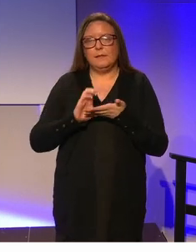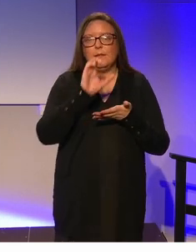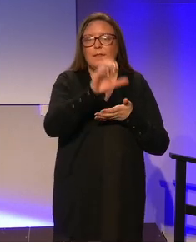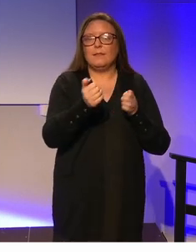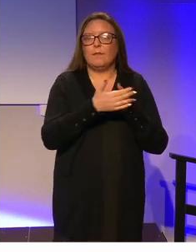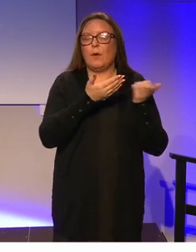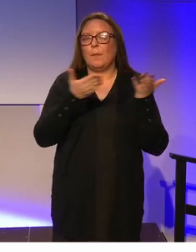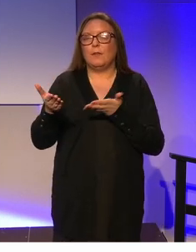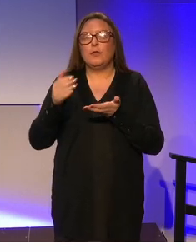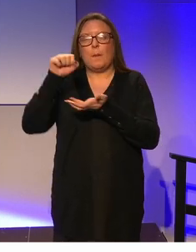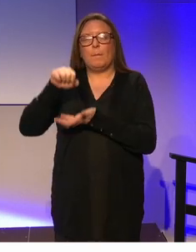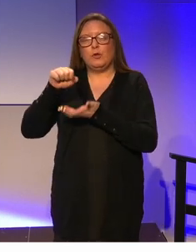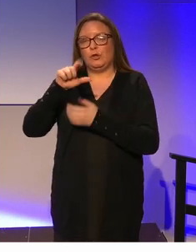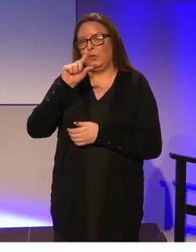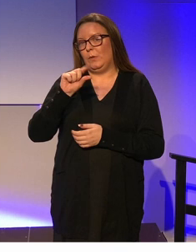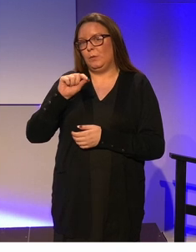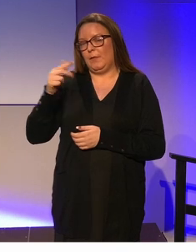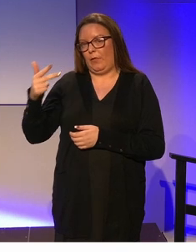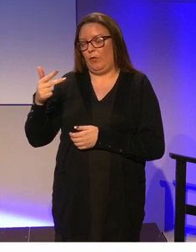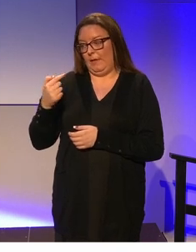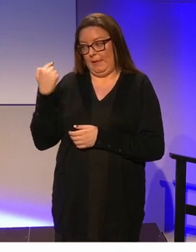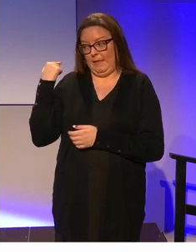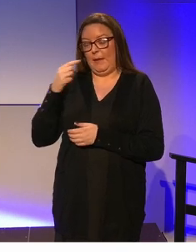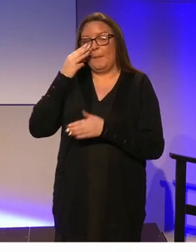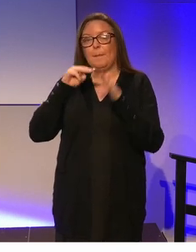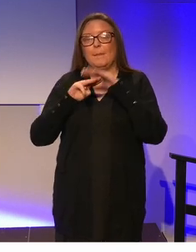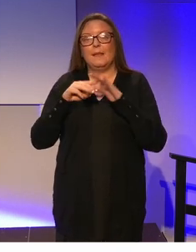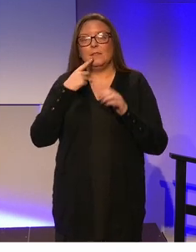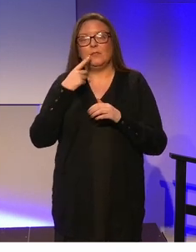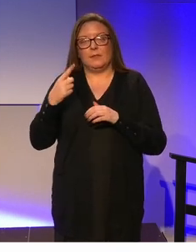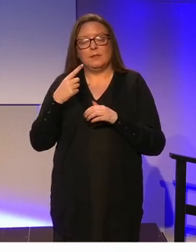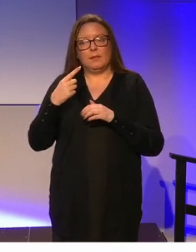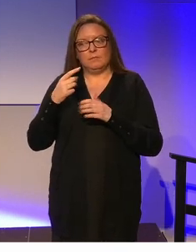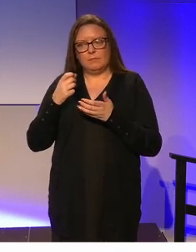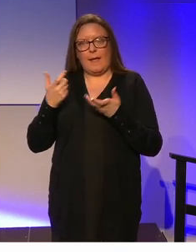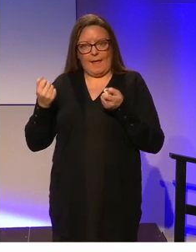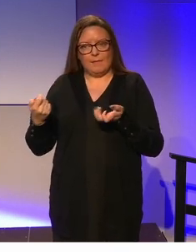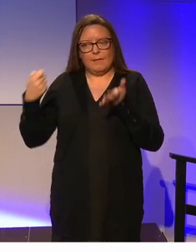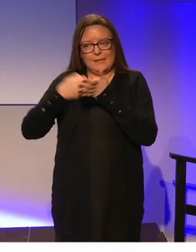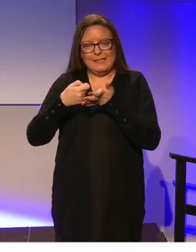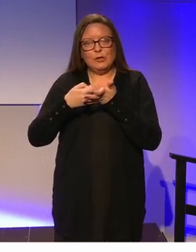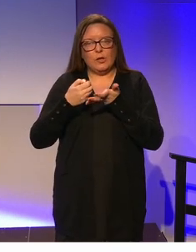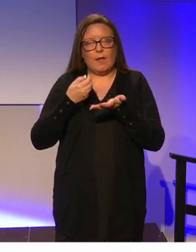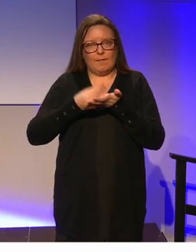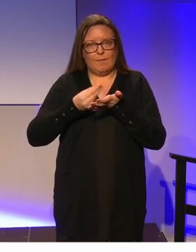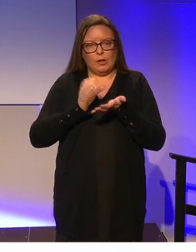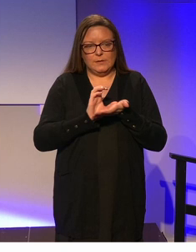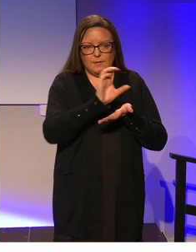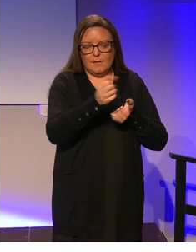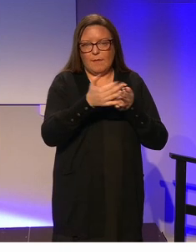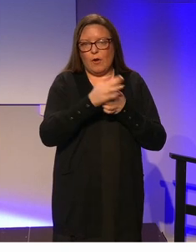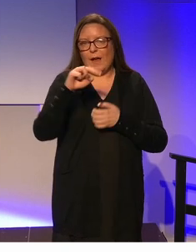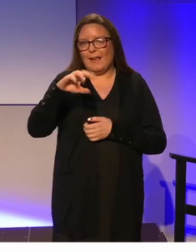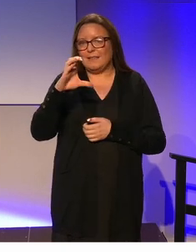see, and this is the budget 2023 in numbers, and the Minister referred there to the additional funding for the NCSE. And again, in